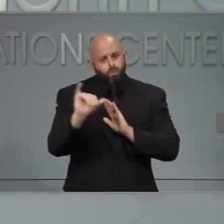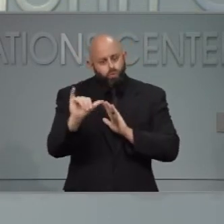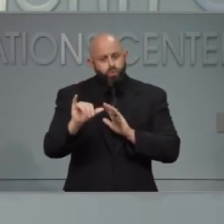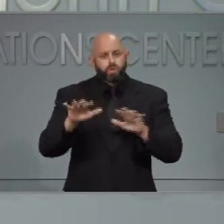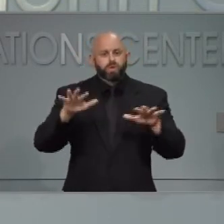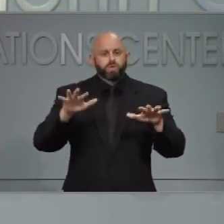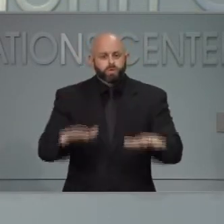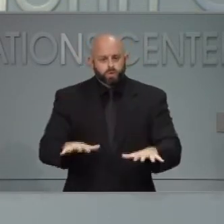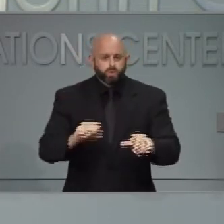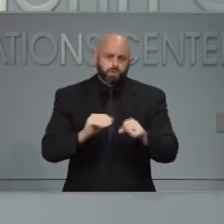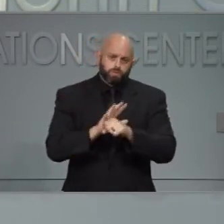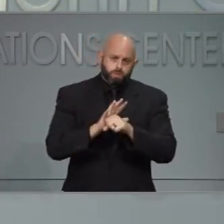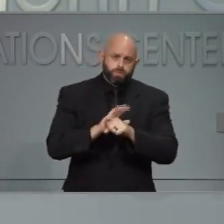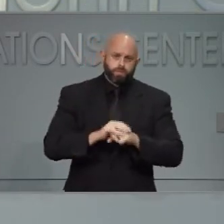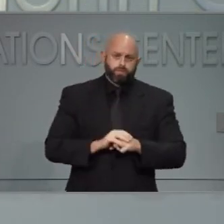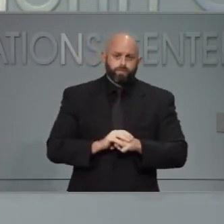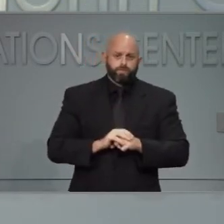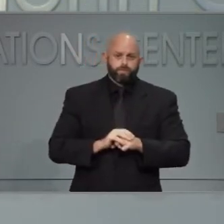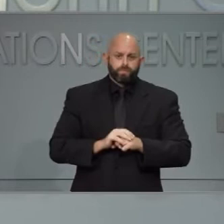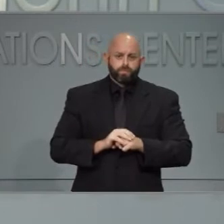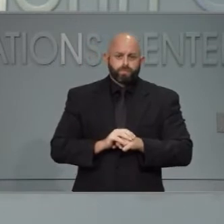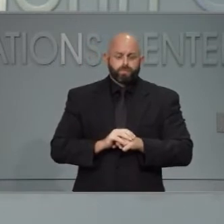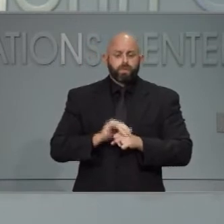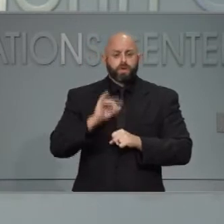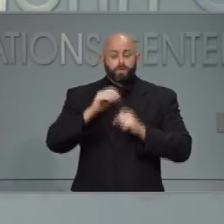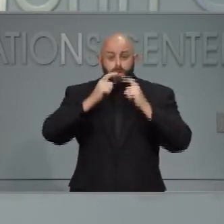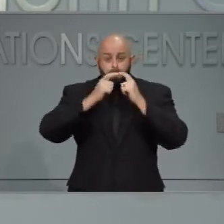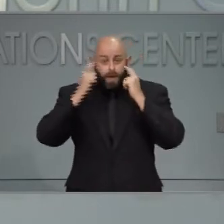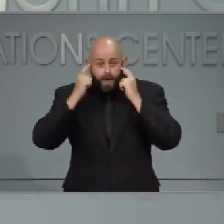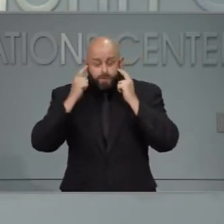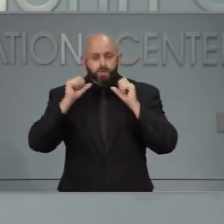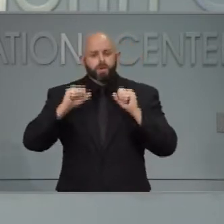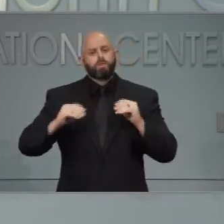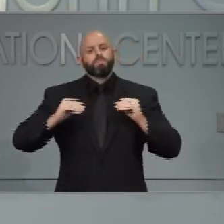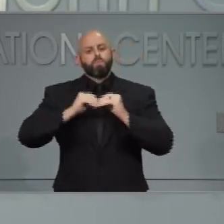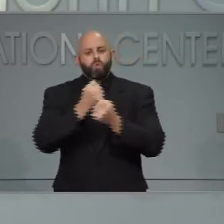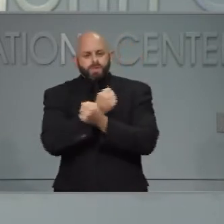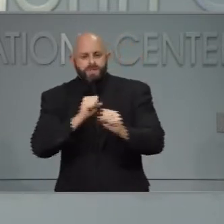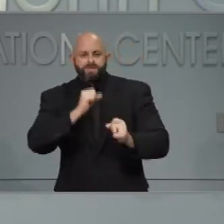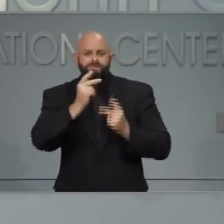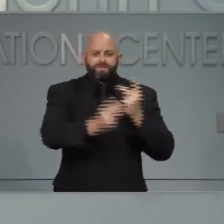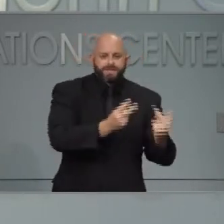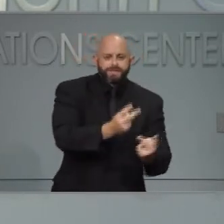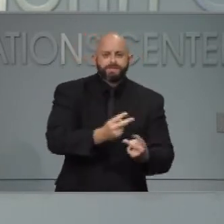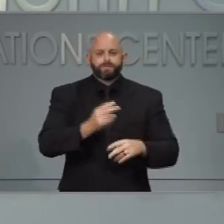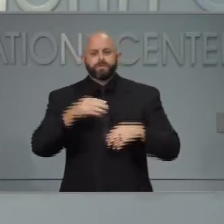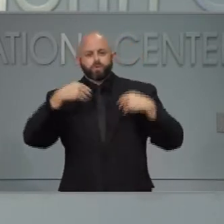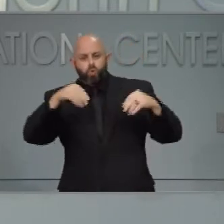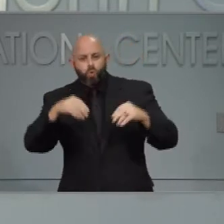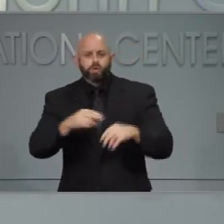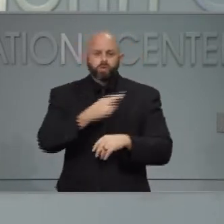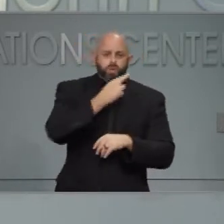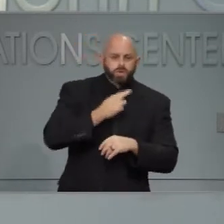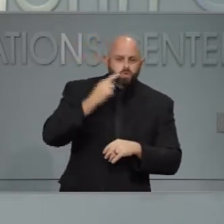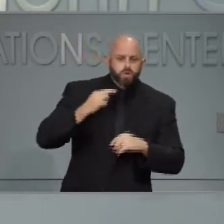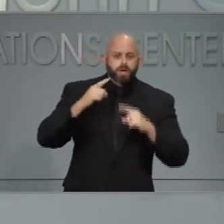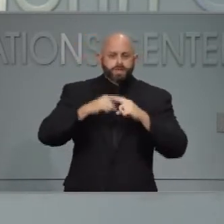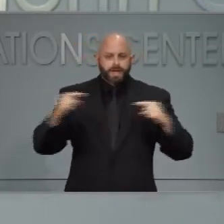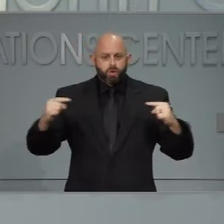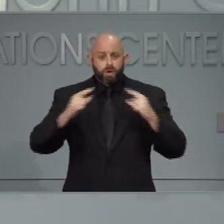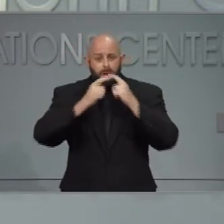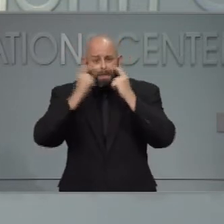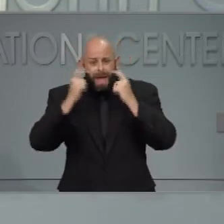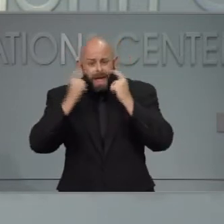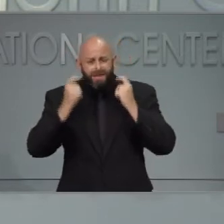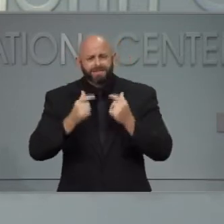We make it safer to visit our favorite stores and restaurants and other businesses. Wearing a mask is an easy